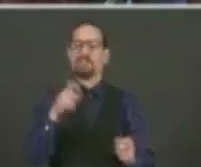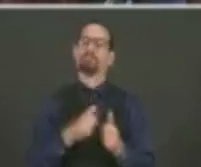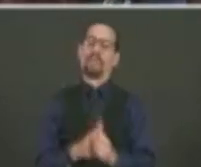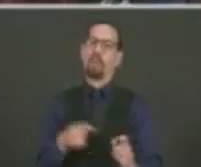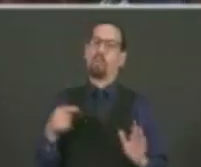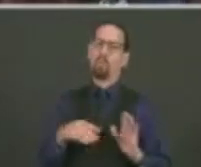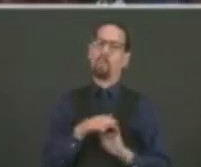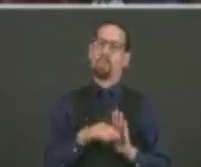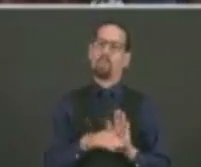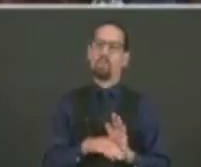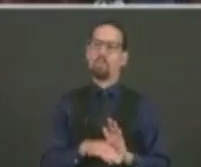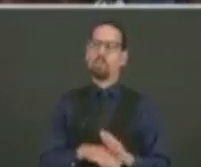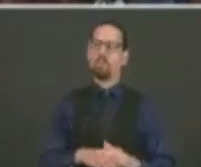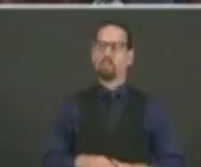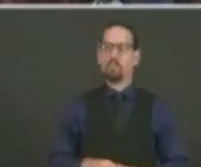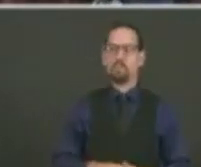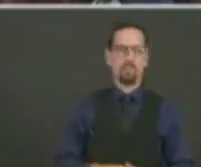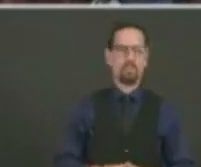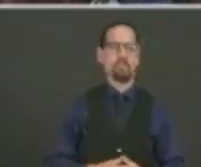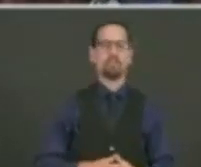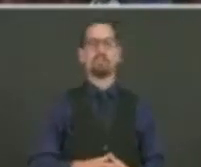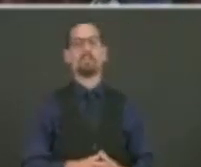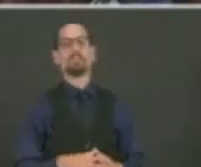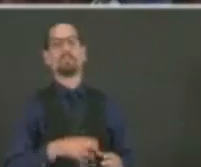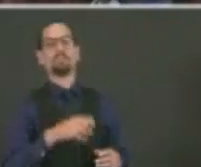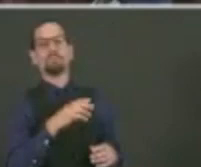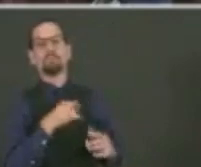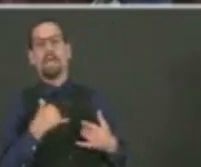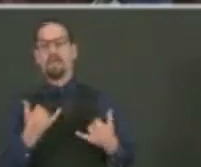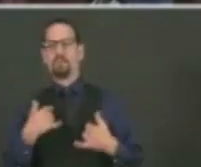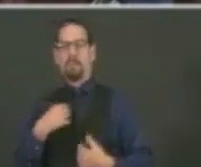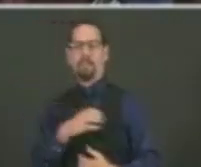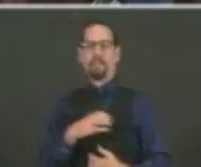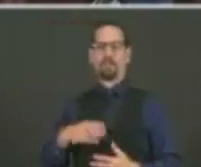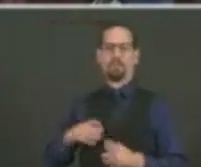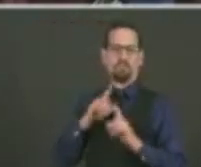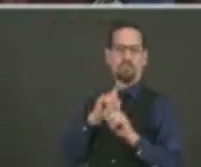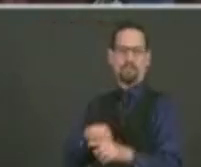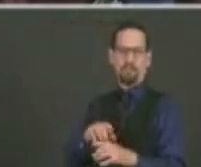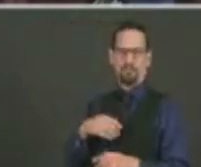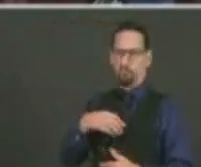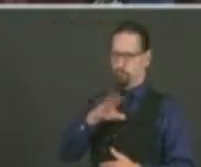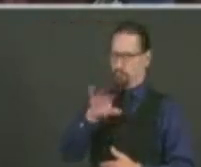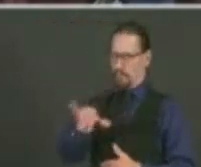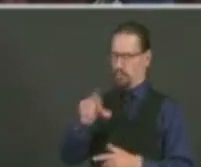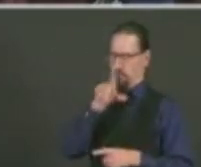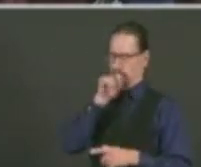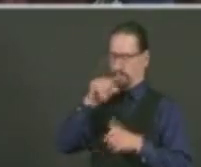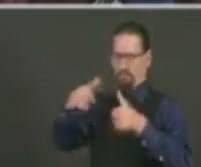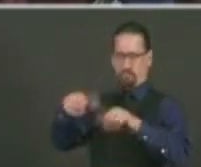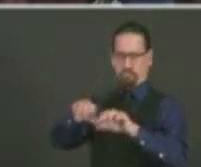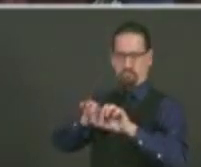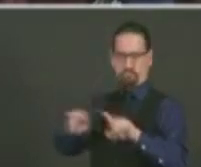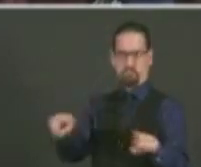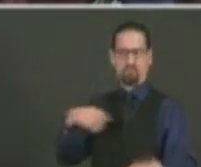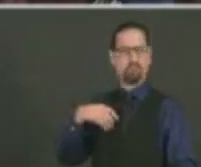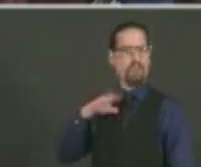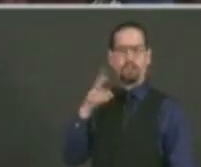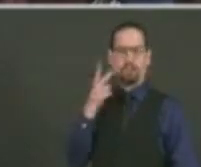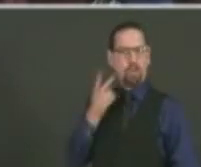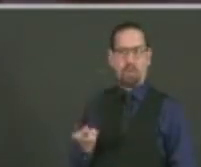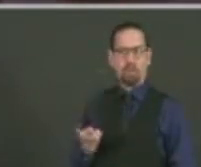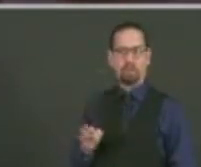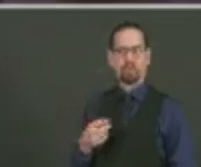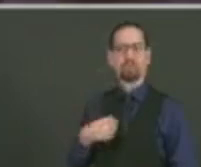So this is the first I'm hearing about it, but I like to get my news in other places other than social media. So I will go back to the superintendent.